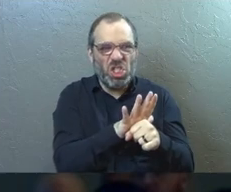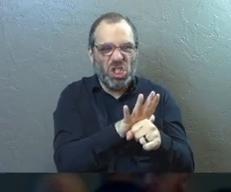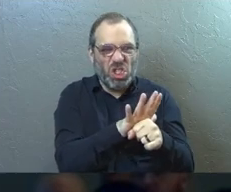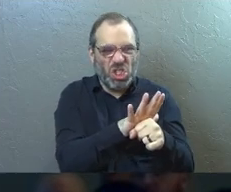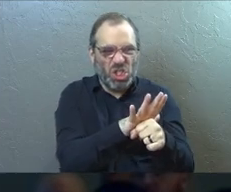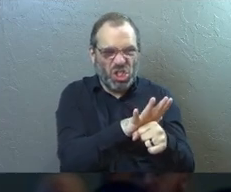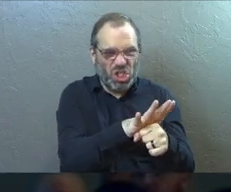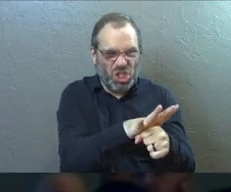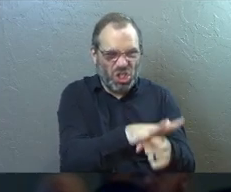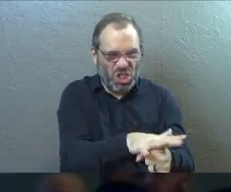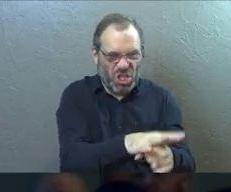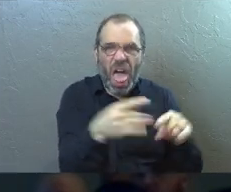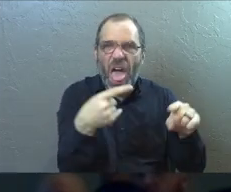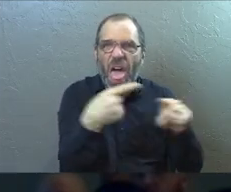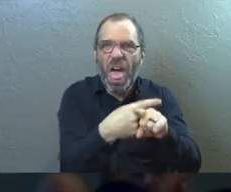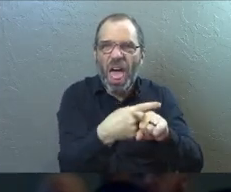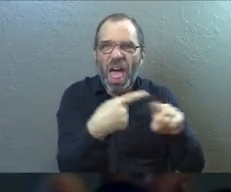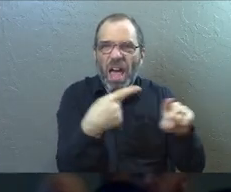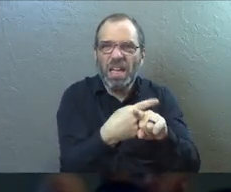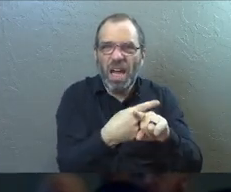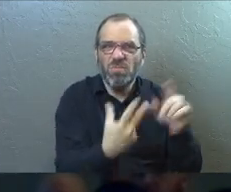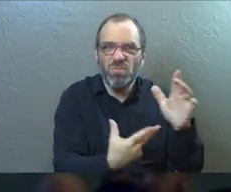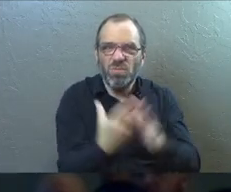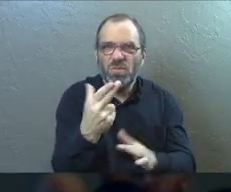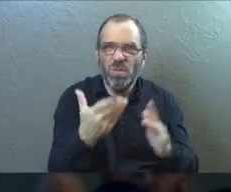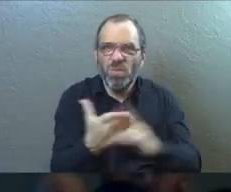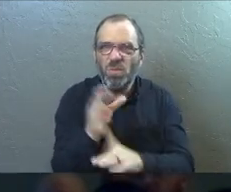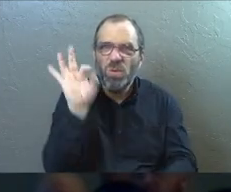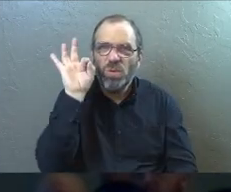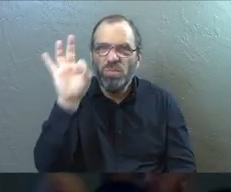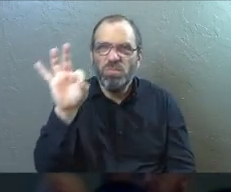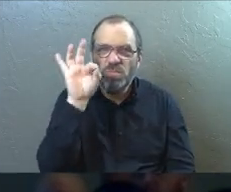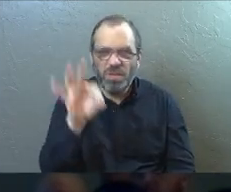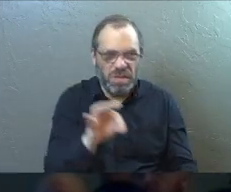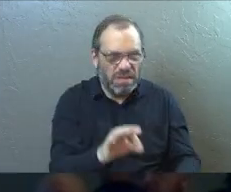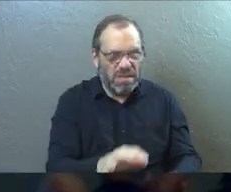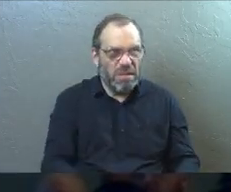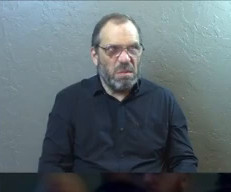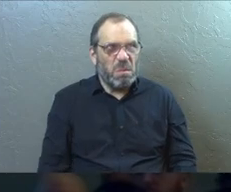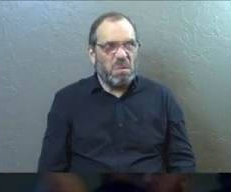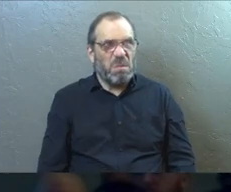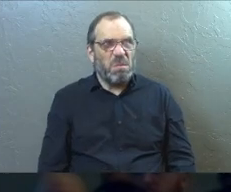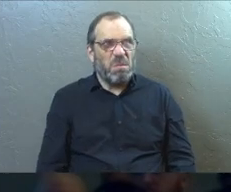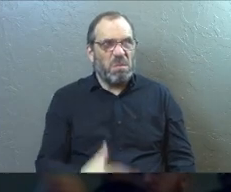hard confrontational truth comes out of the scripture. And then they're out.